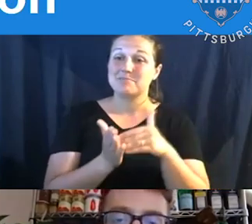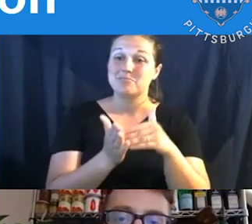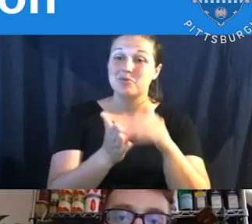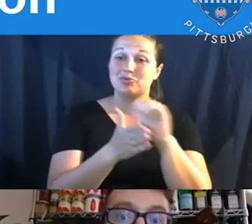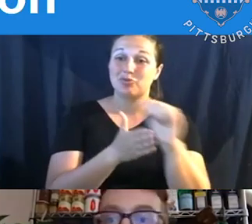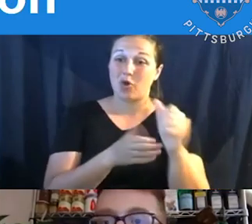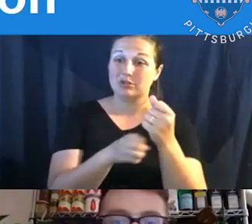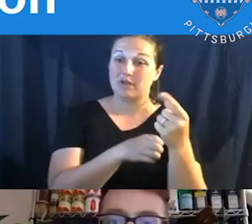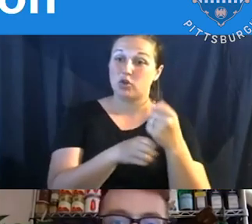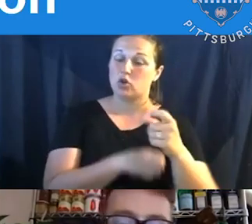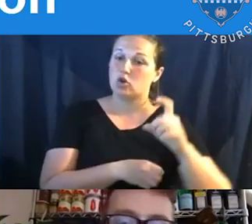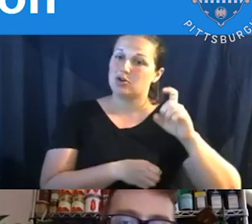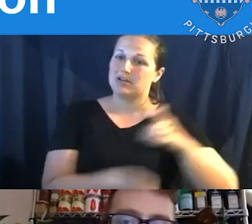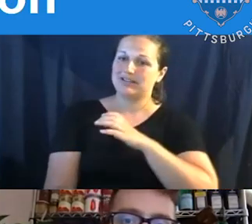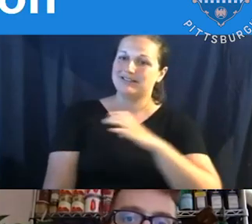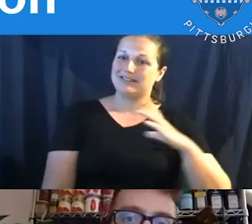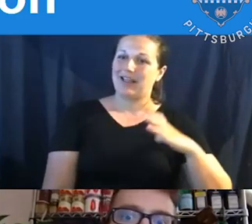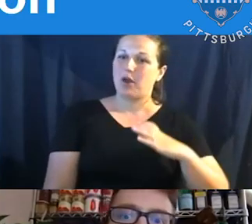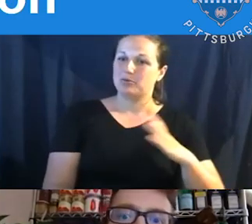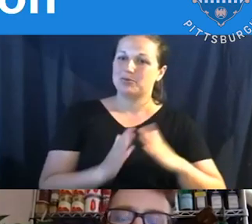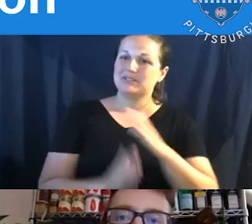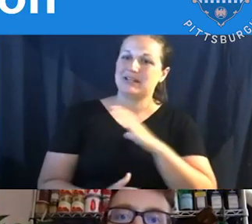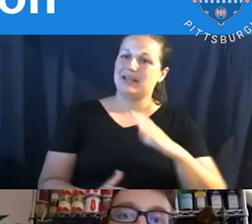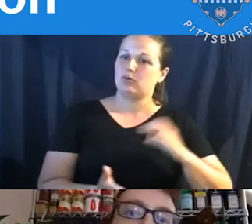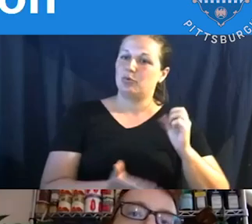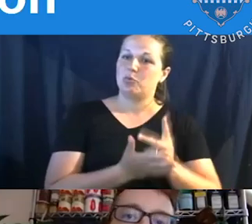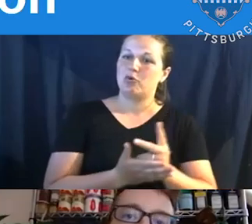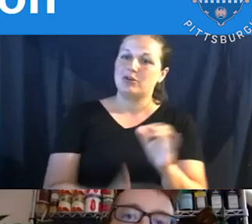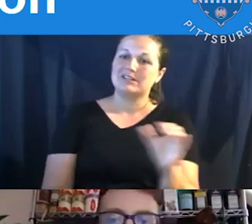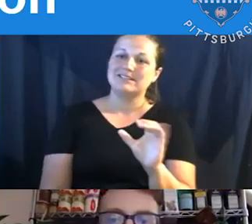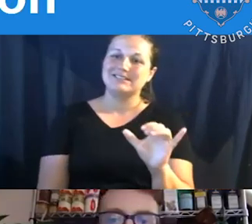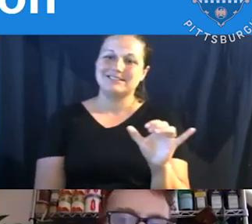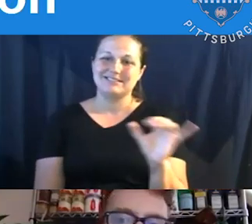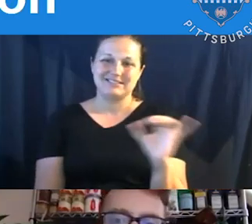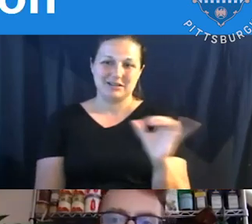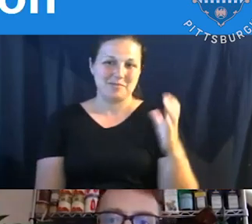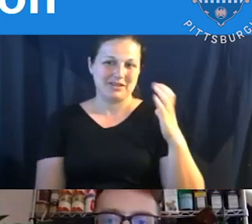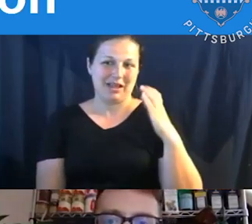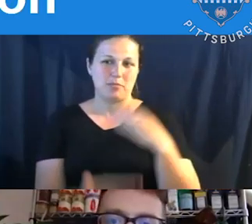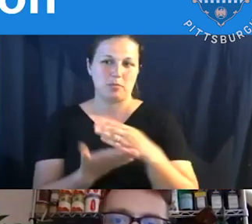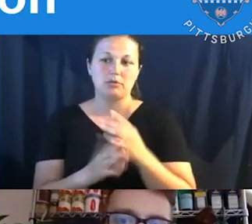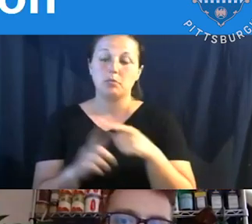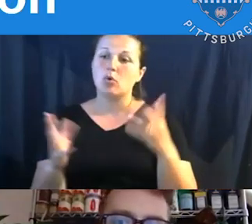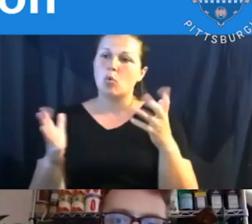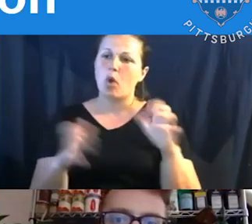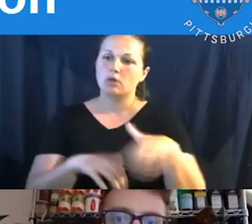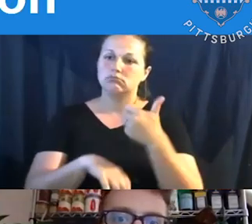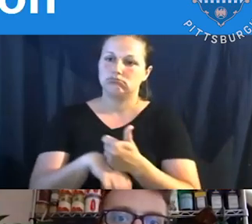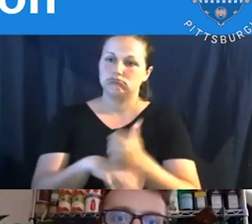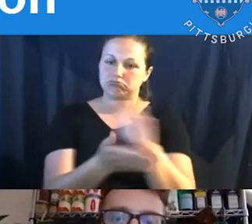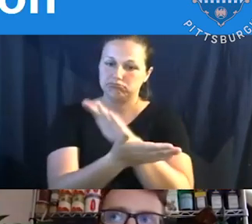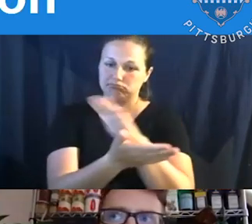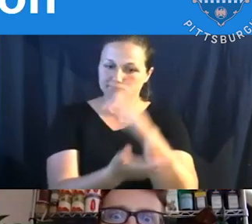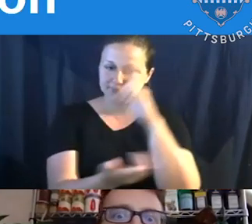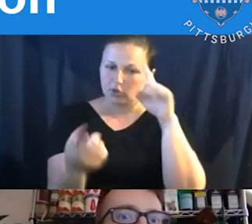council for approval, similar to anything that's in the capital budget. Um, but they still want to just have that agreement in place to understand kind of everybody's roles and responsibilities.